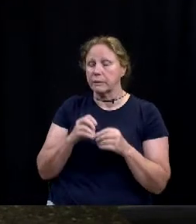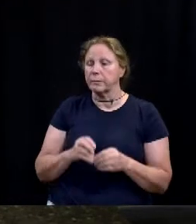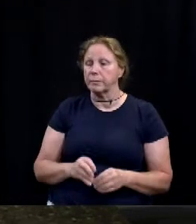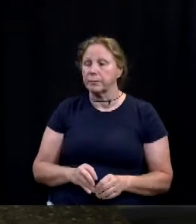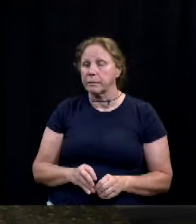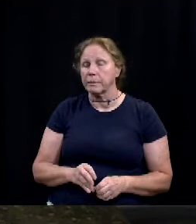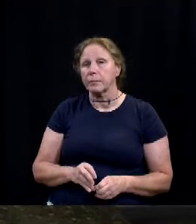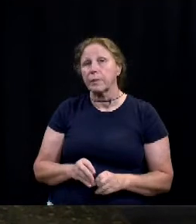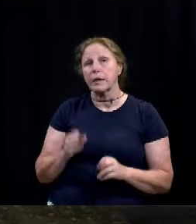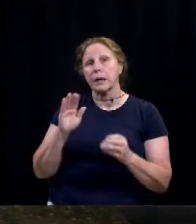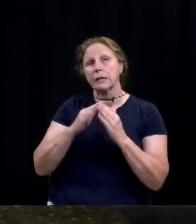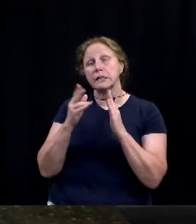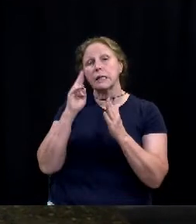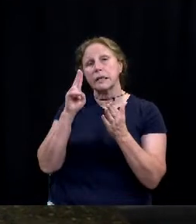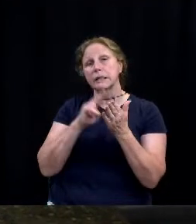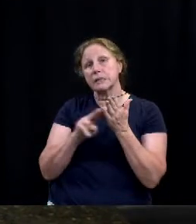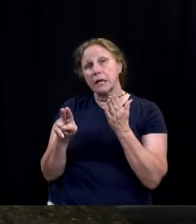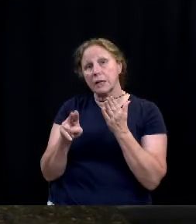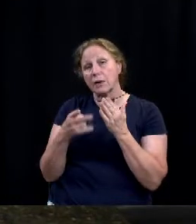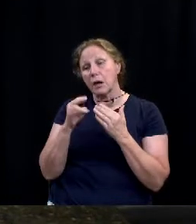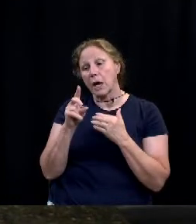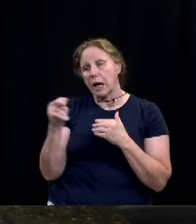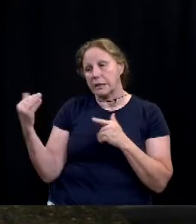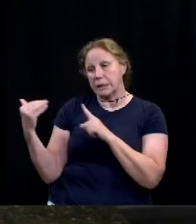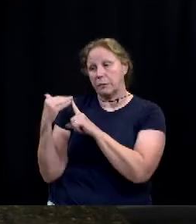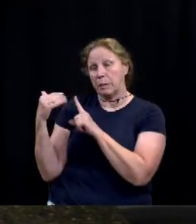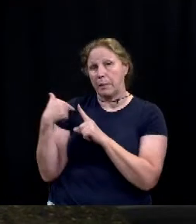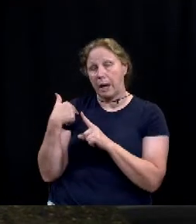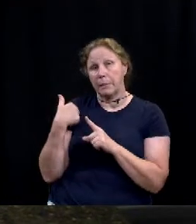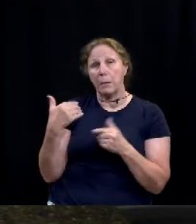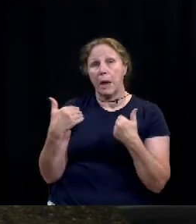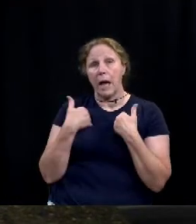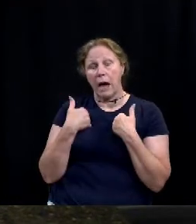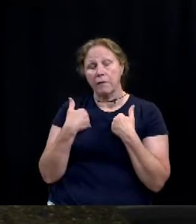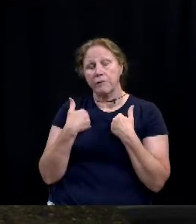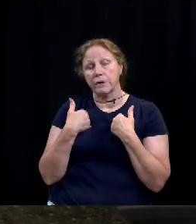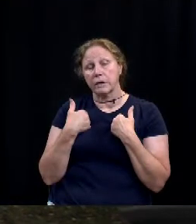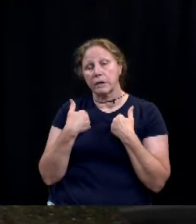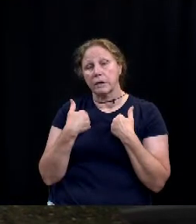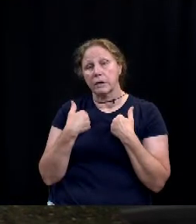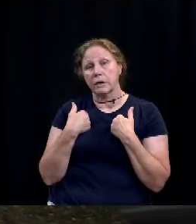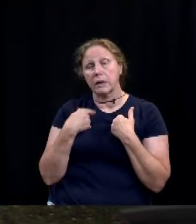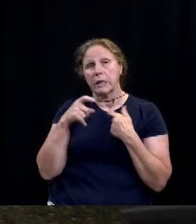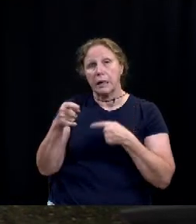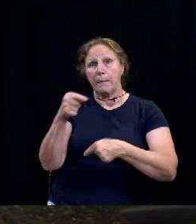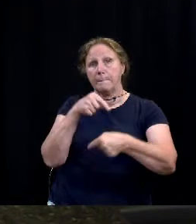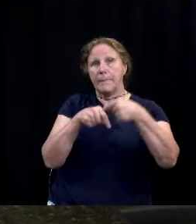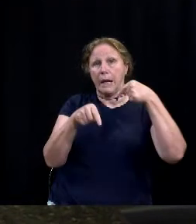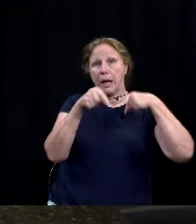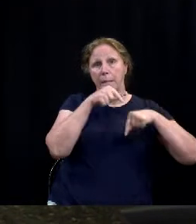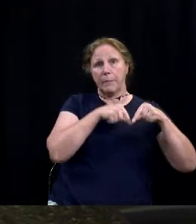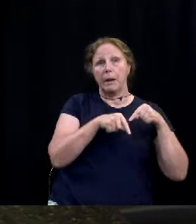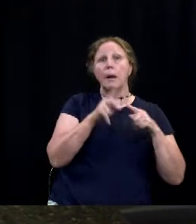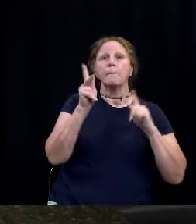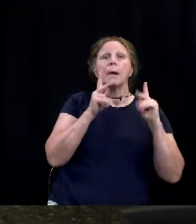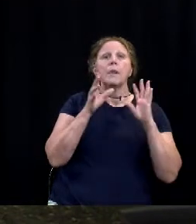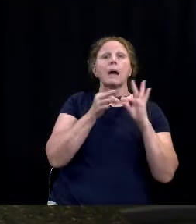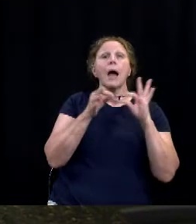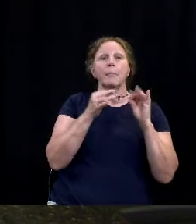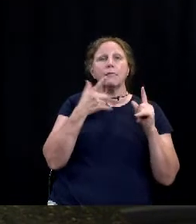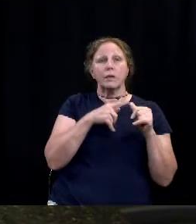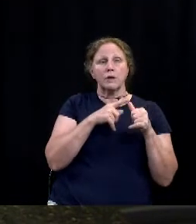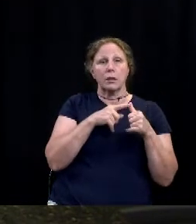City Secretary Hudson reminded me, we do have a need to back up and receive some public comments on